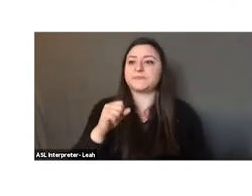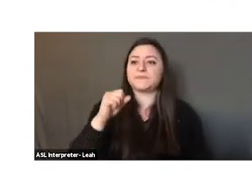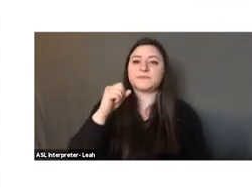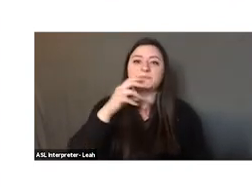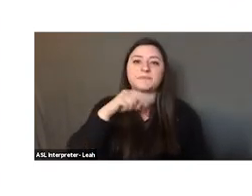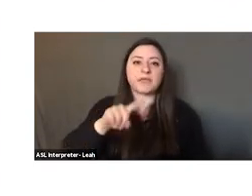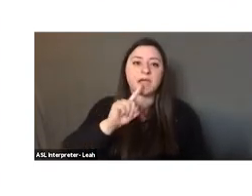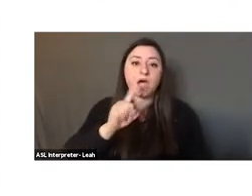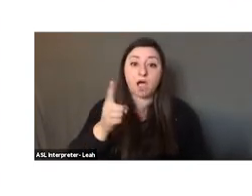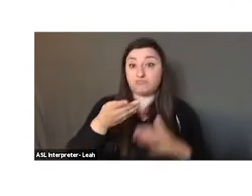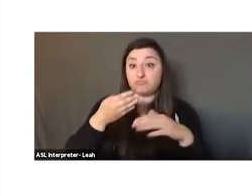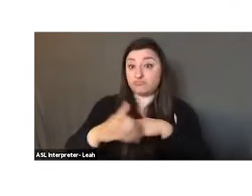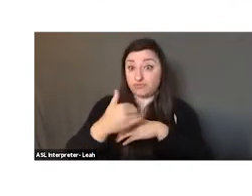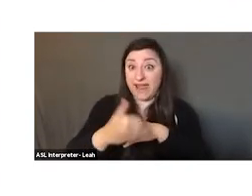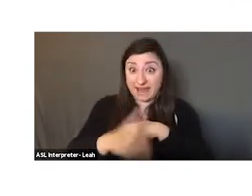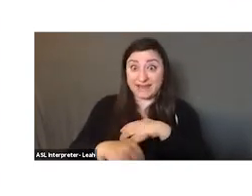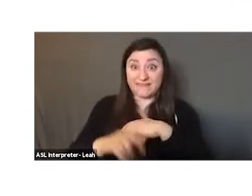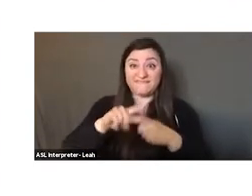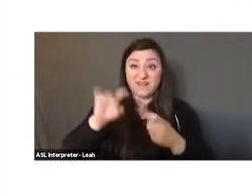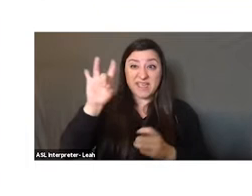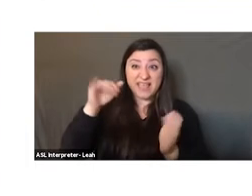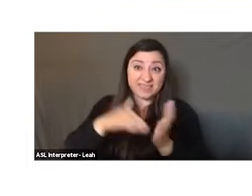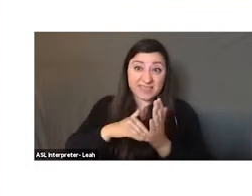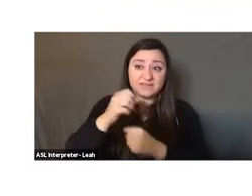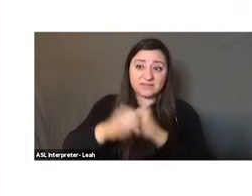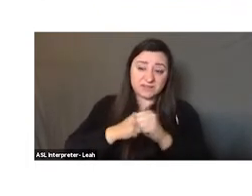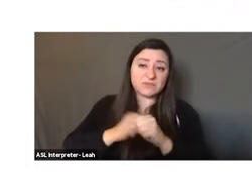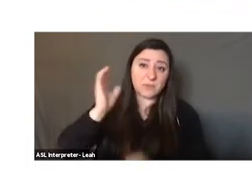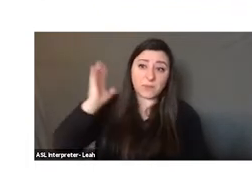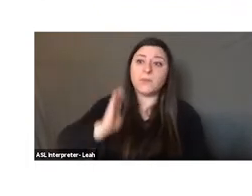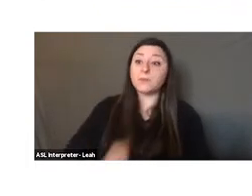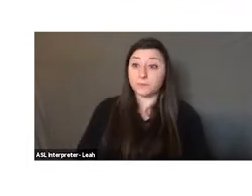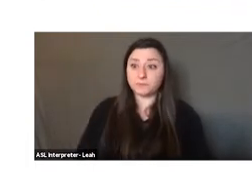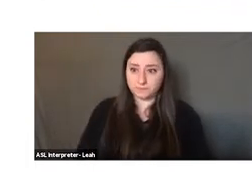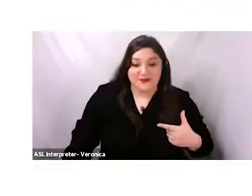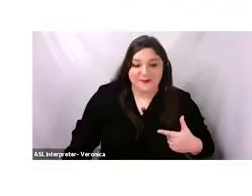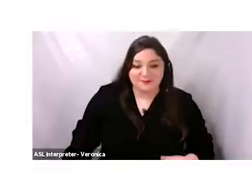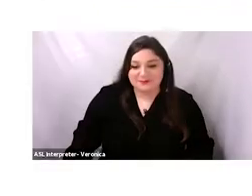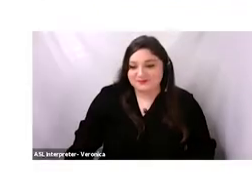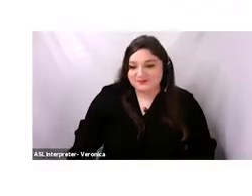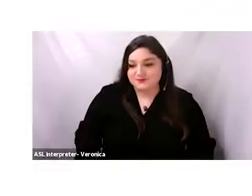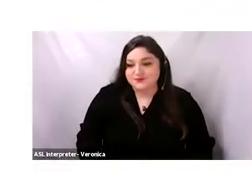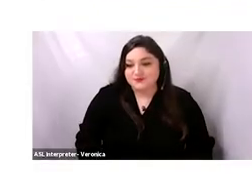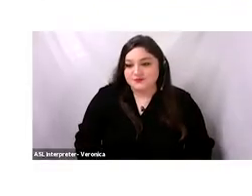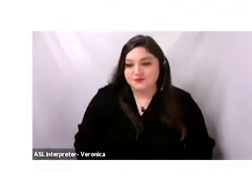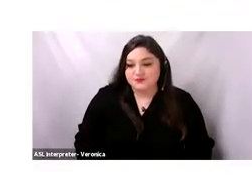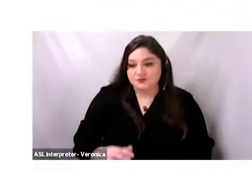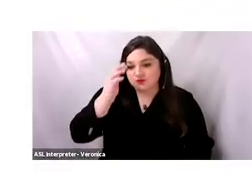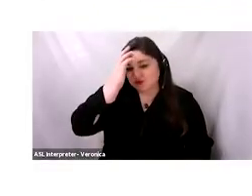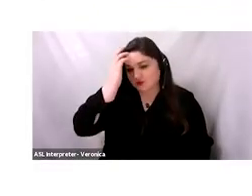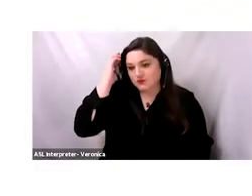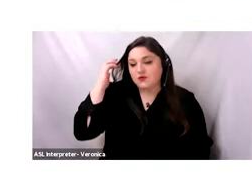that is 8,000 years old. What were they eating, and what were they